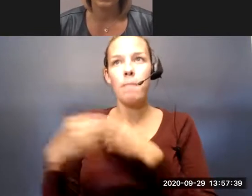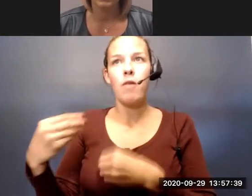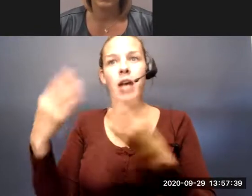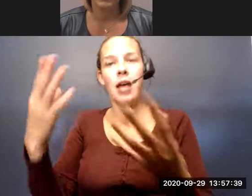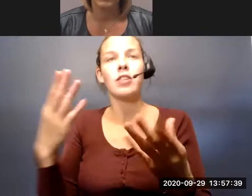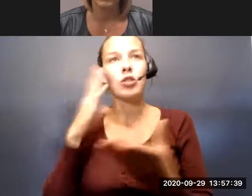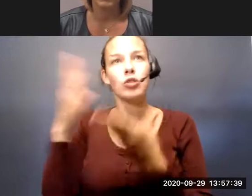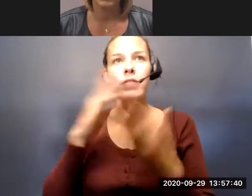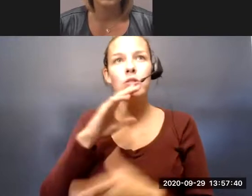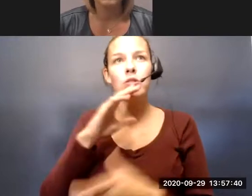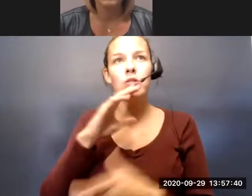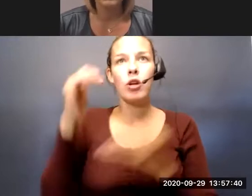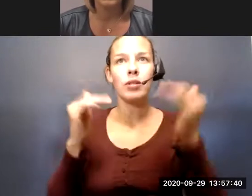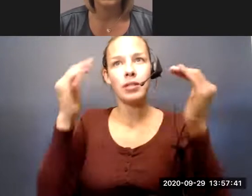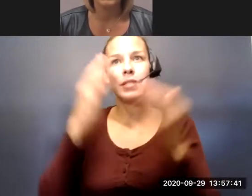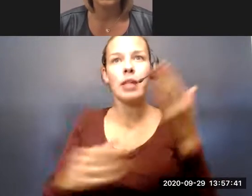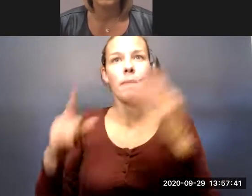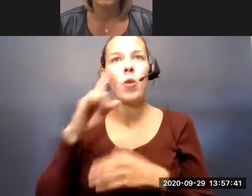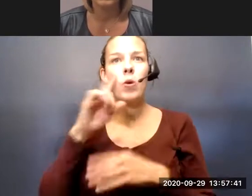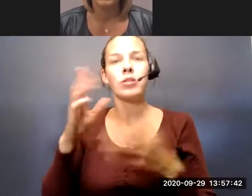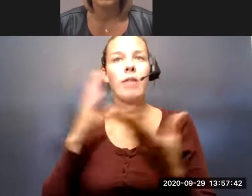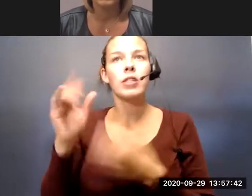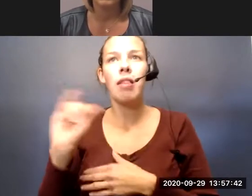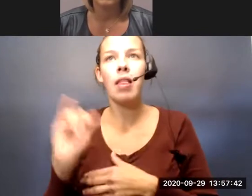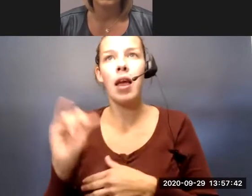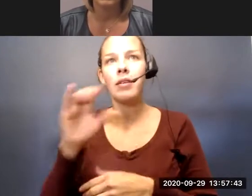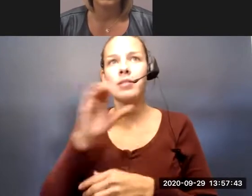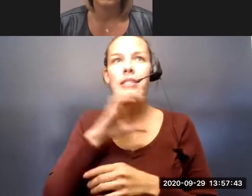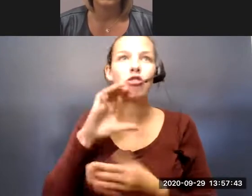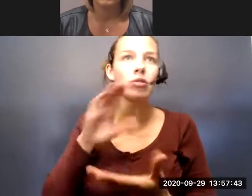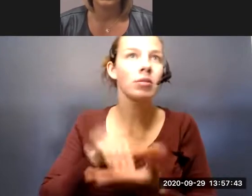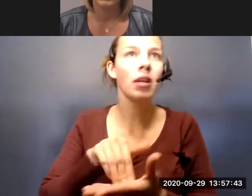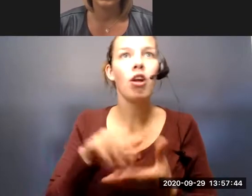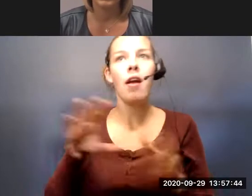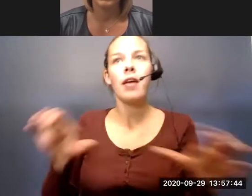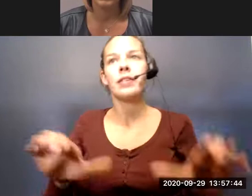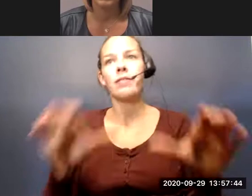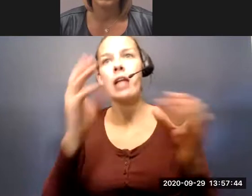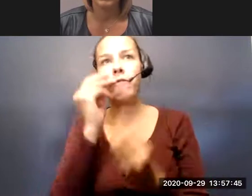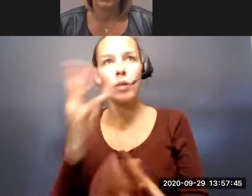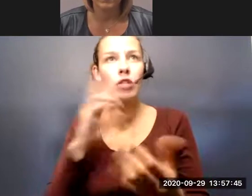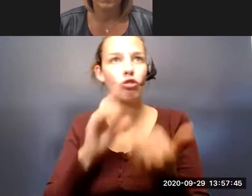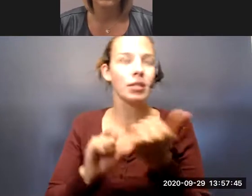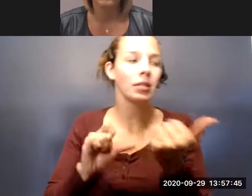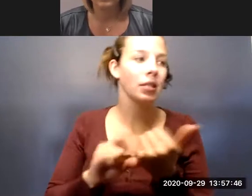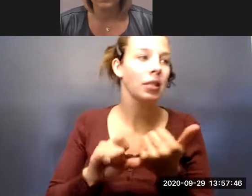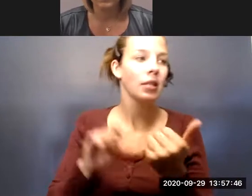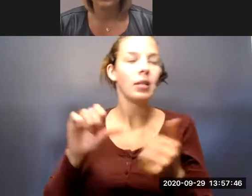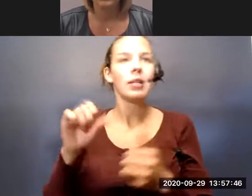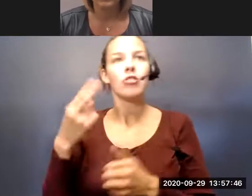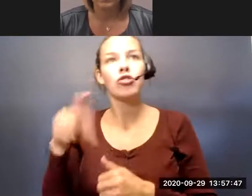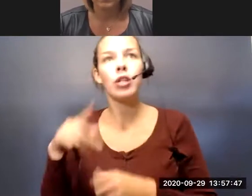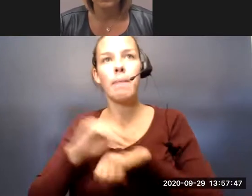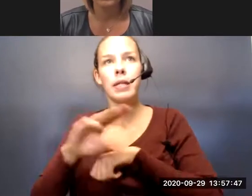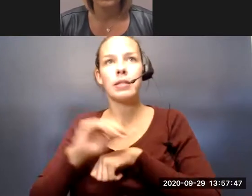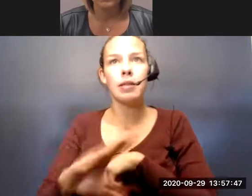to older adults. And some of those services are things like senior center activities, information and assistance, ship counseling, benefit